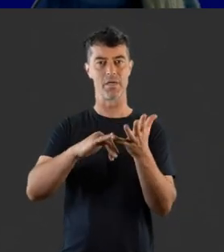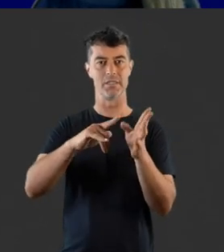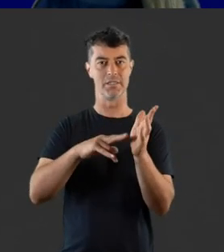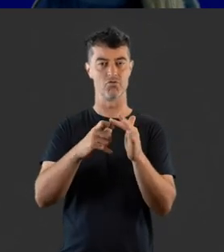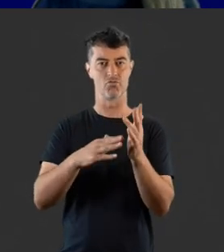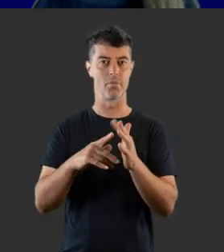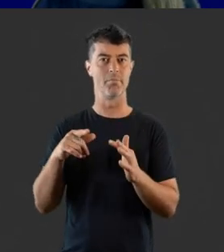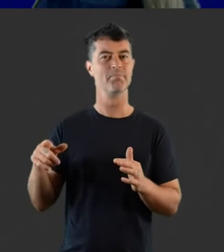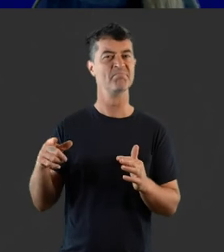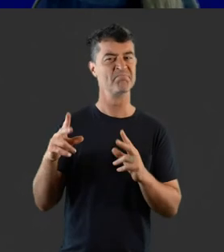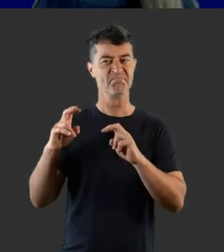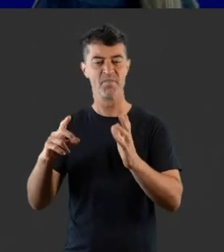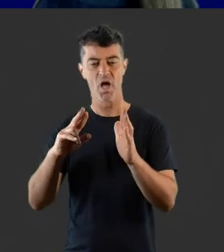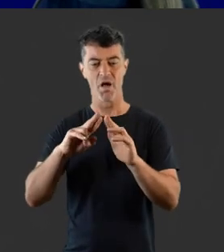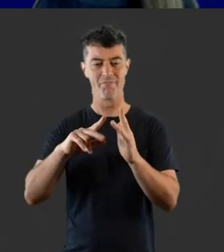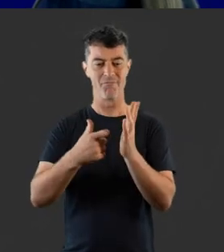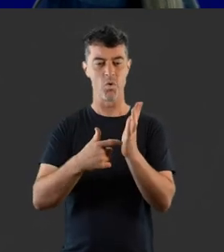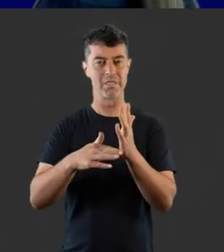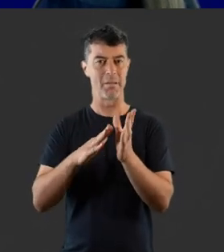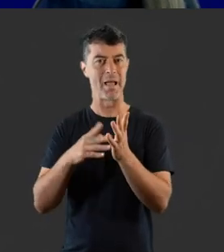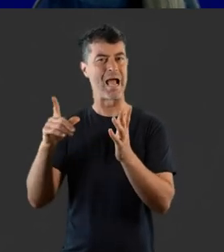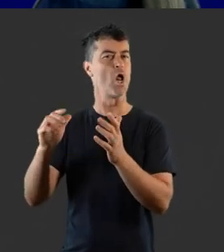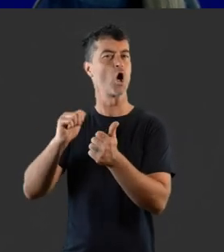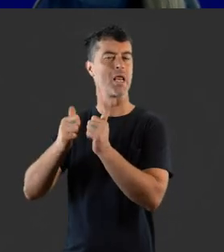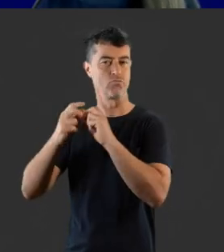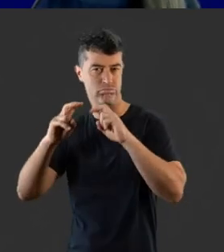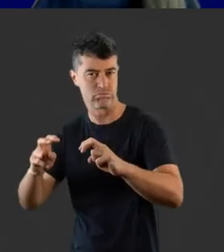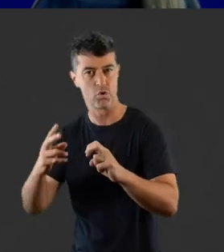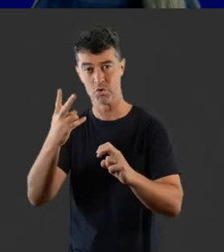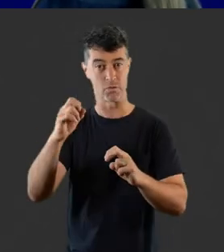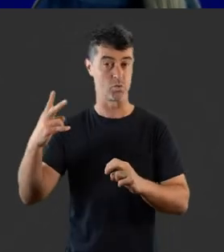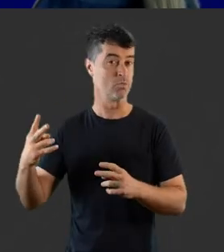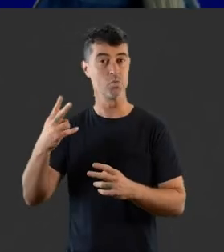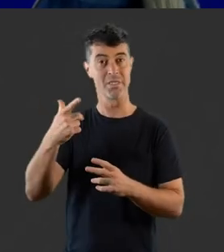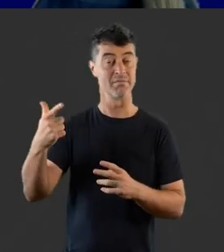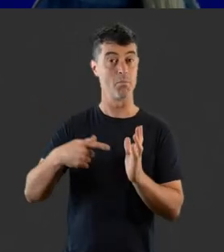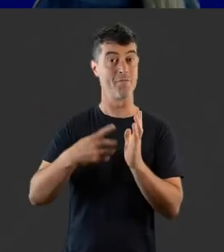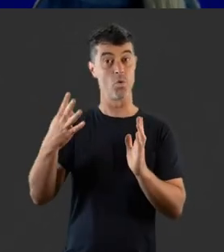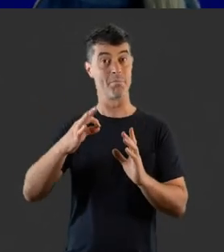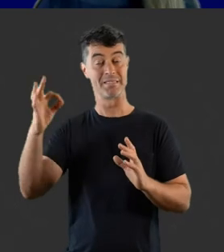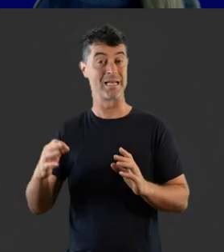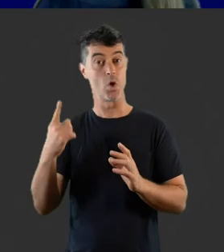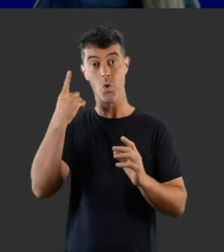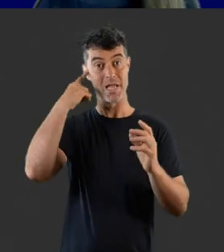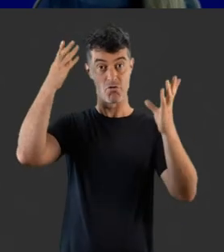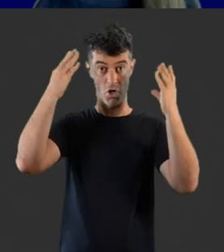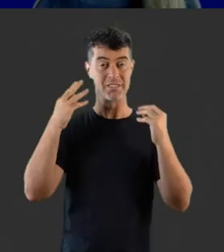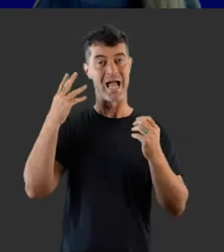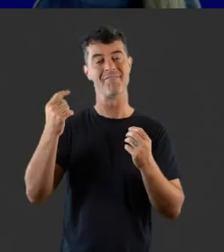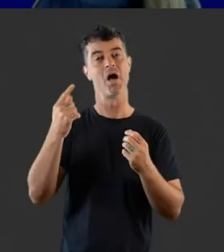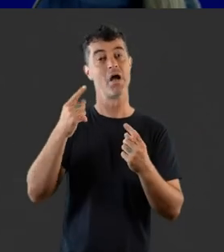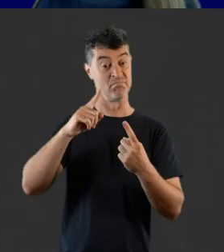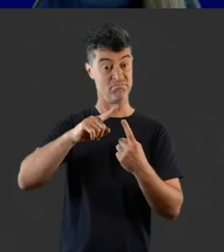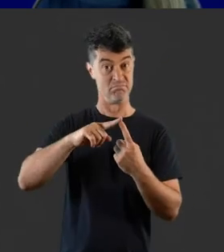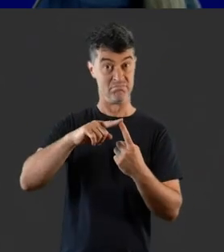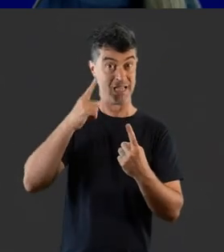According to Fortnum and colleagues in 2002, 27.4% of children with hearing loss